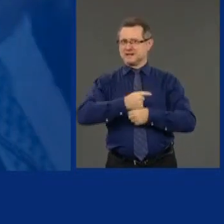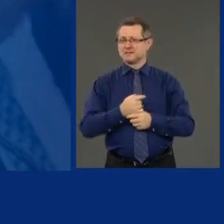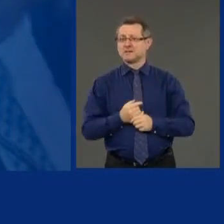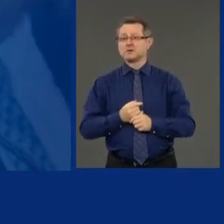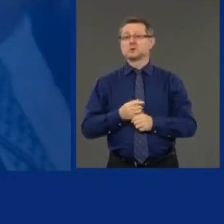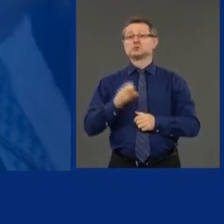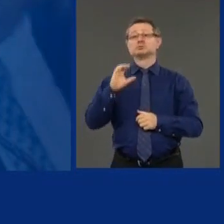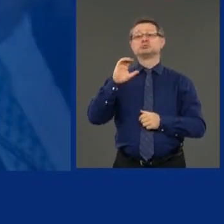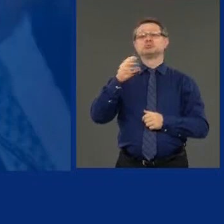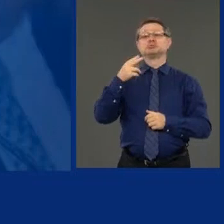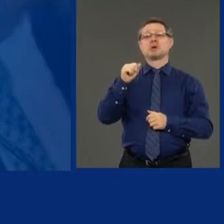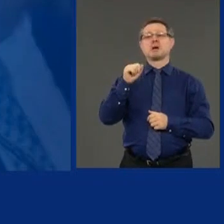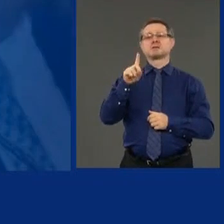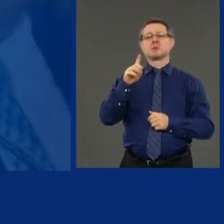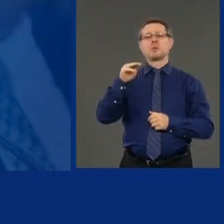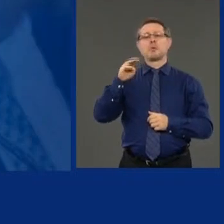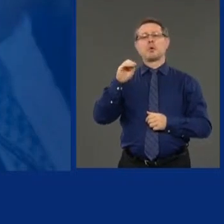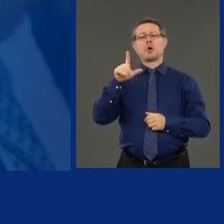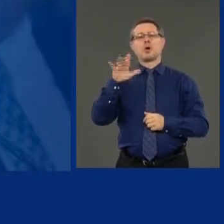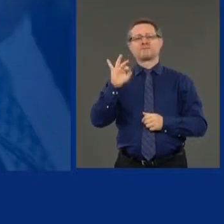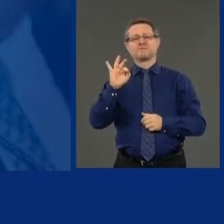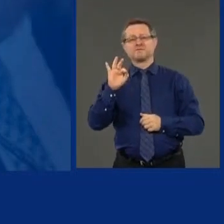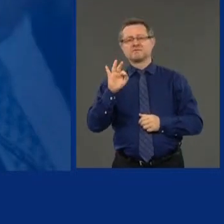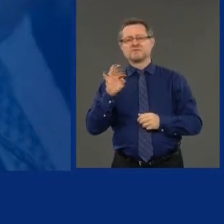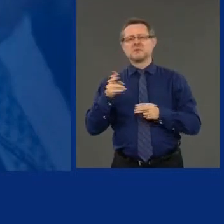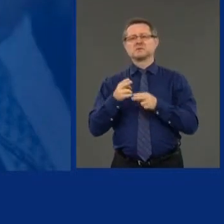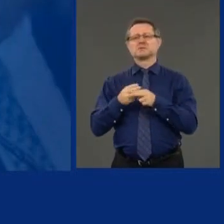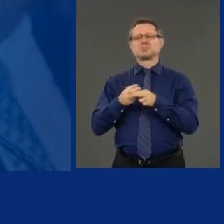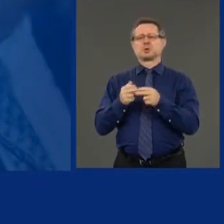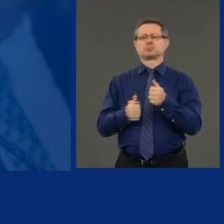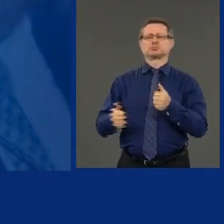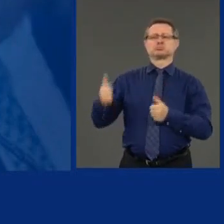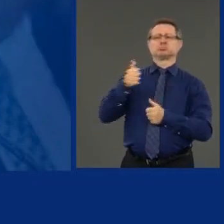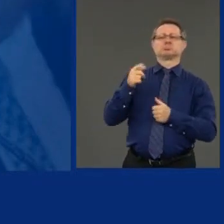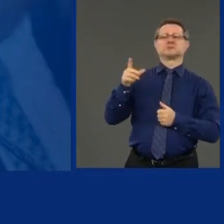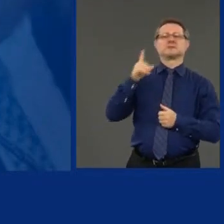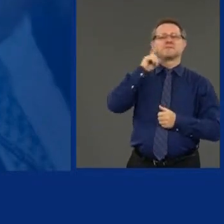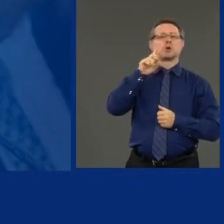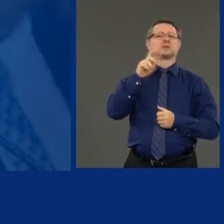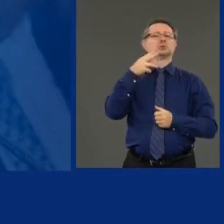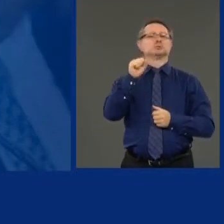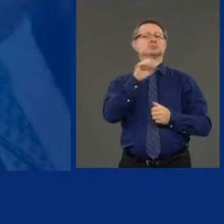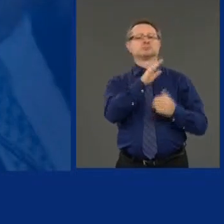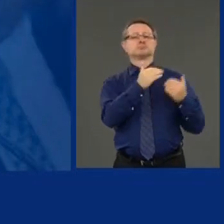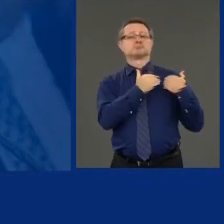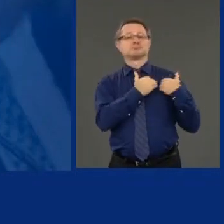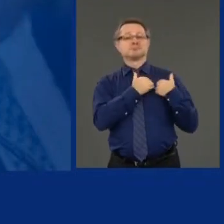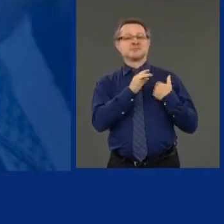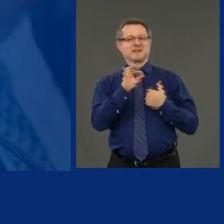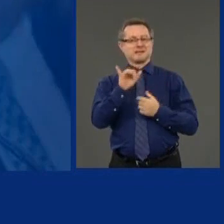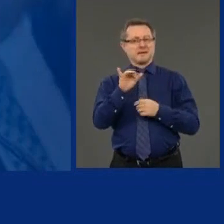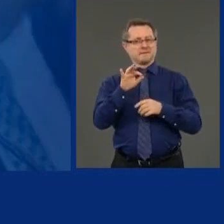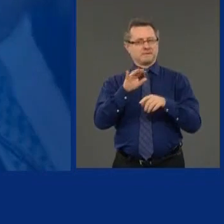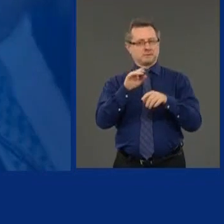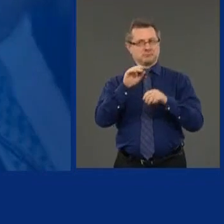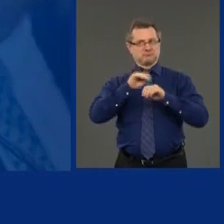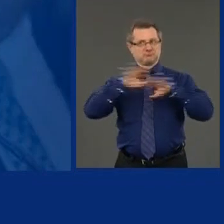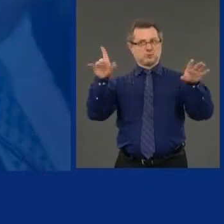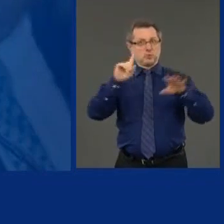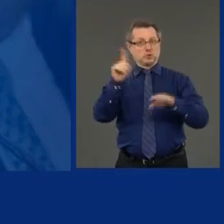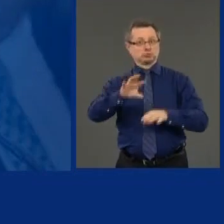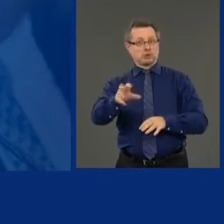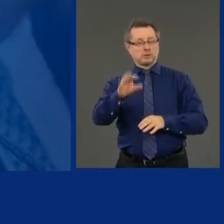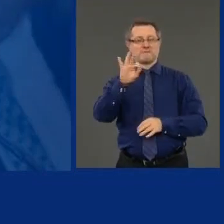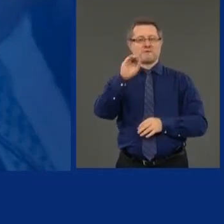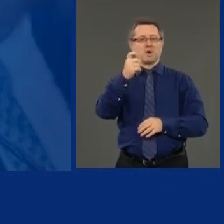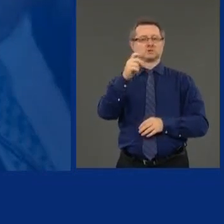acting secretary of the Department of Homeland Security, goes on TV, Fox News, and says New York's